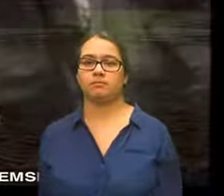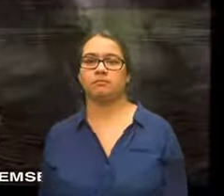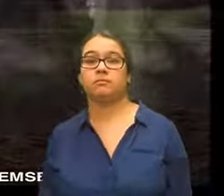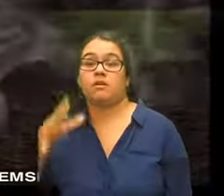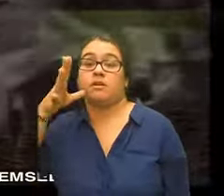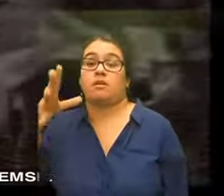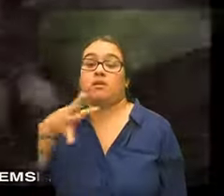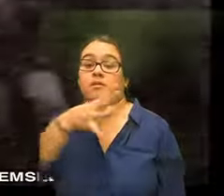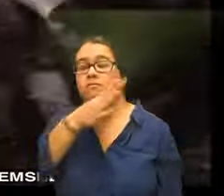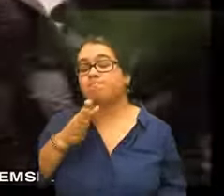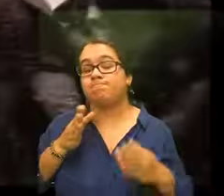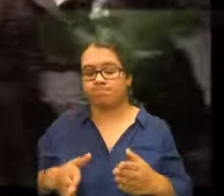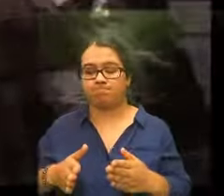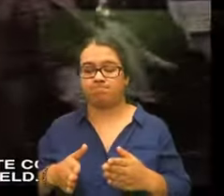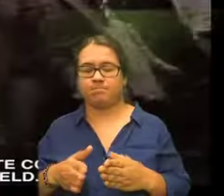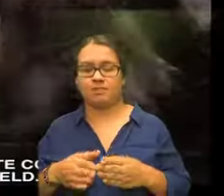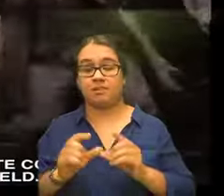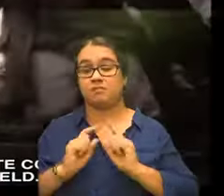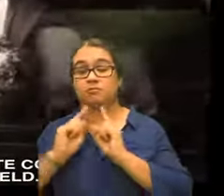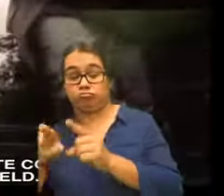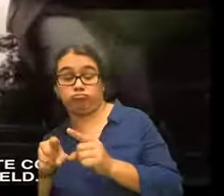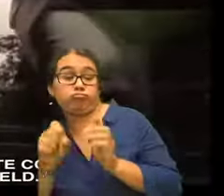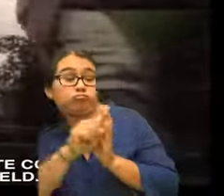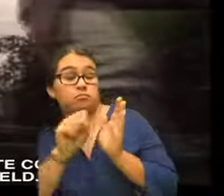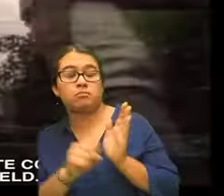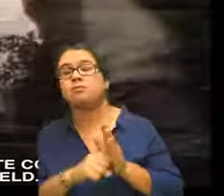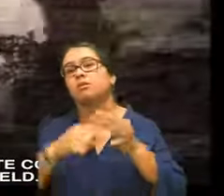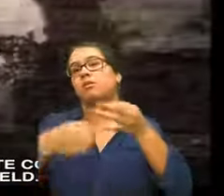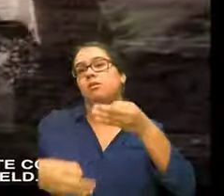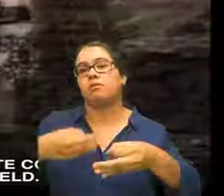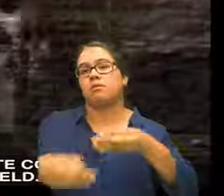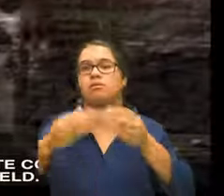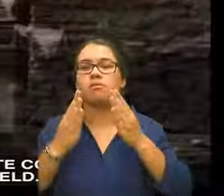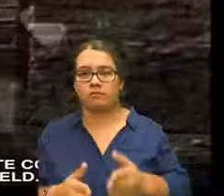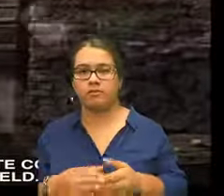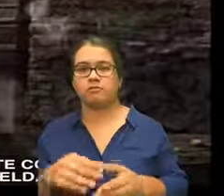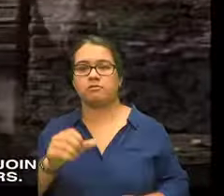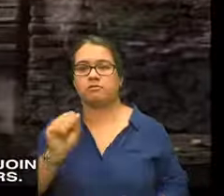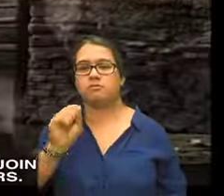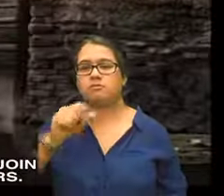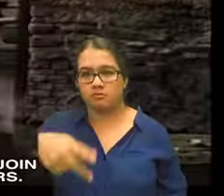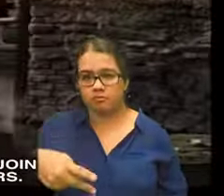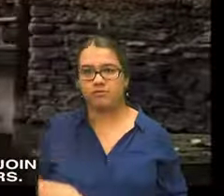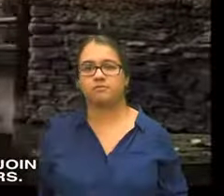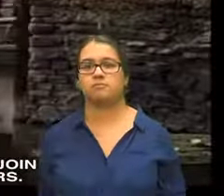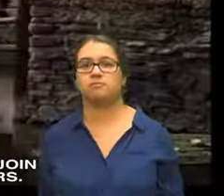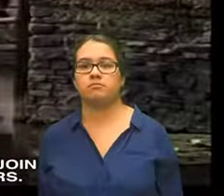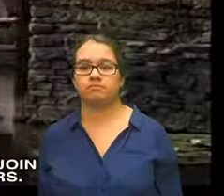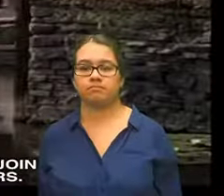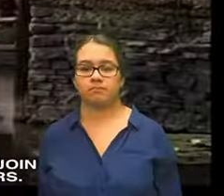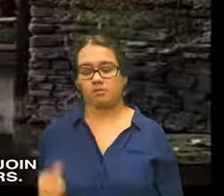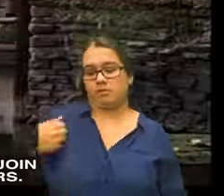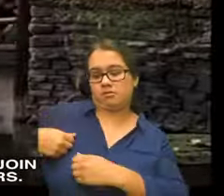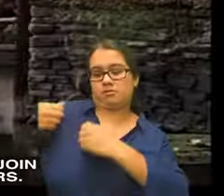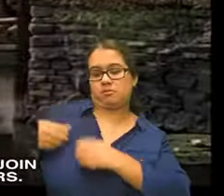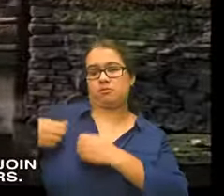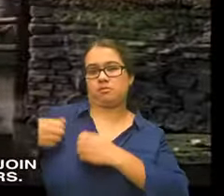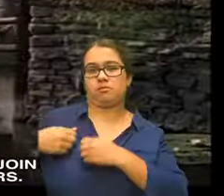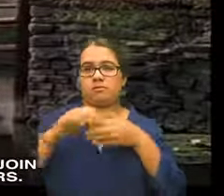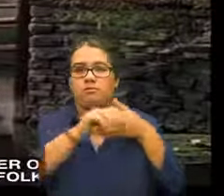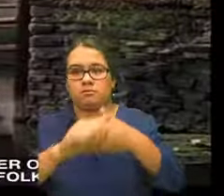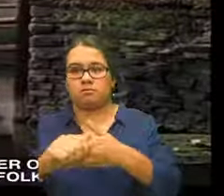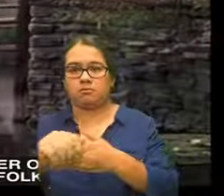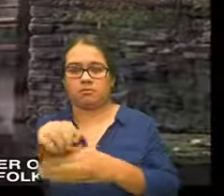angry farmers arm themselves and march on the state courthouse in Springfield the local militia join with the